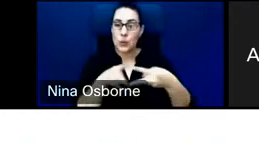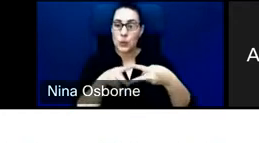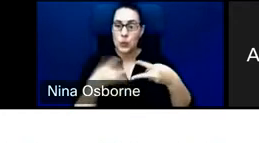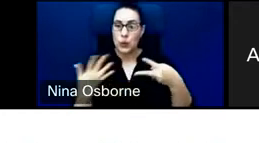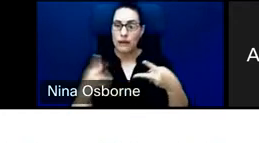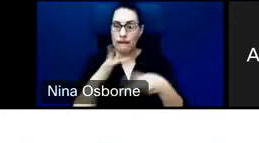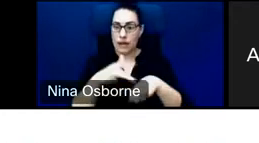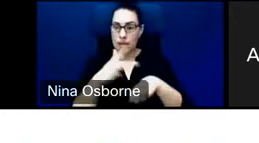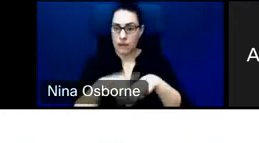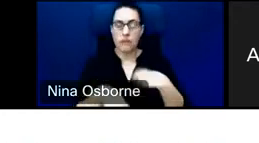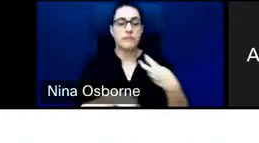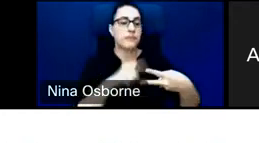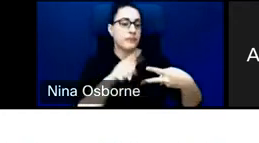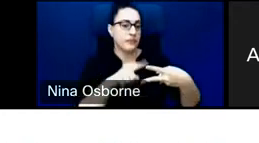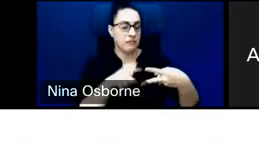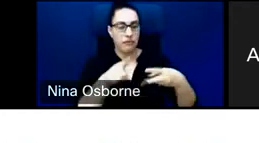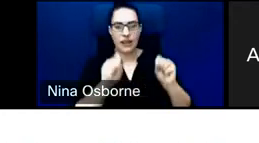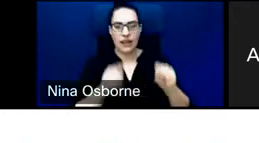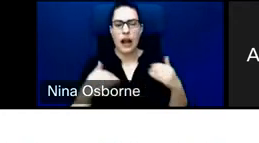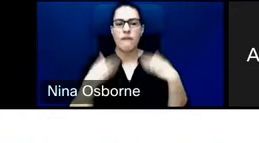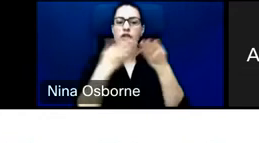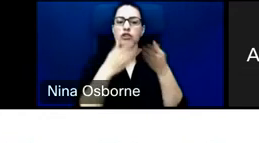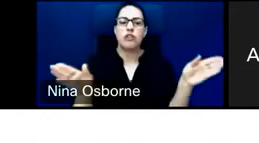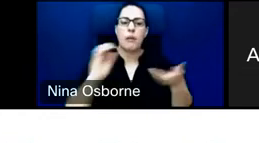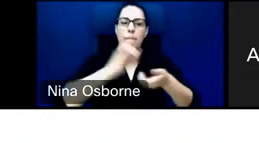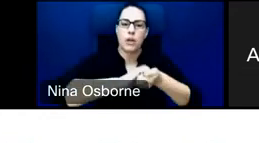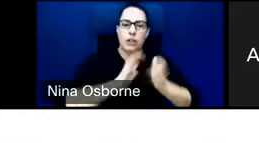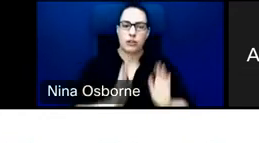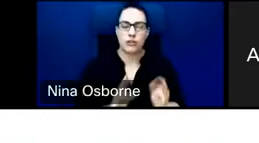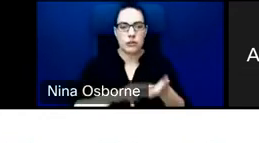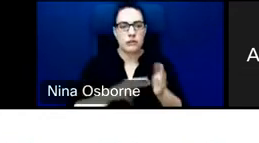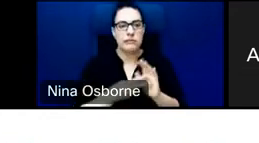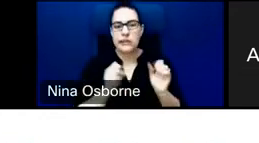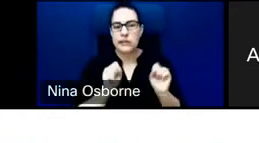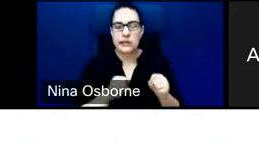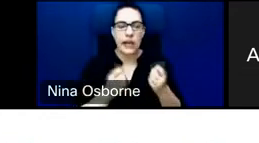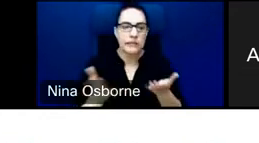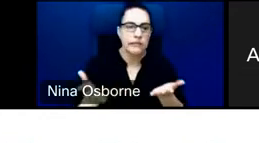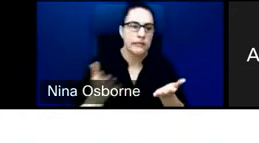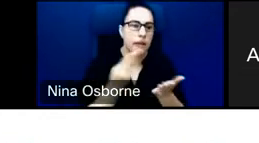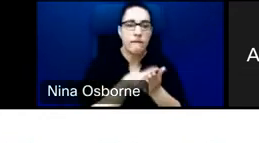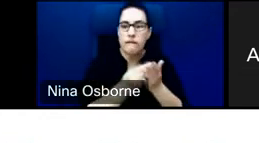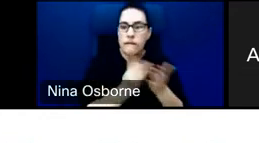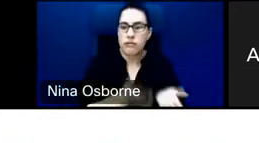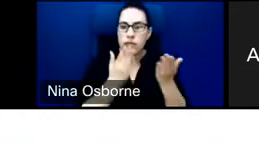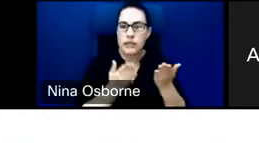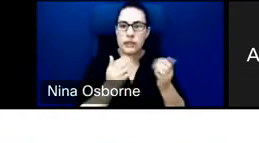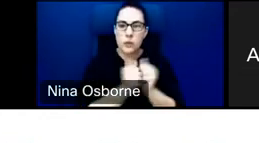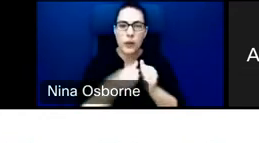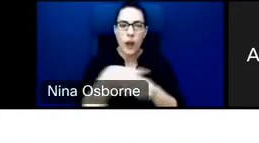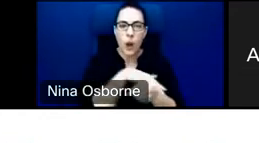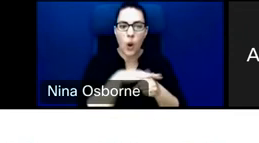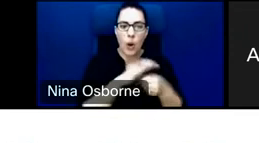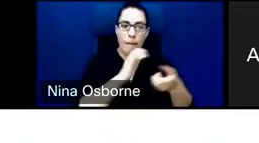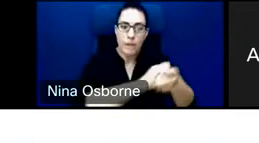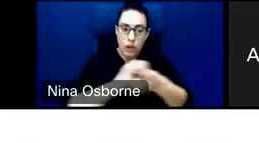general partners. They may raise money through limited partners and then they take the money and they invest in a variety